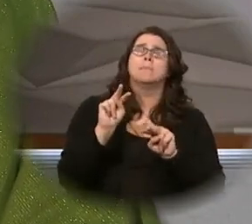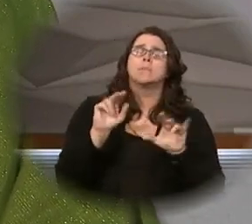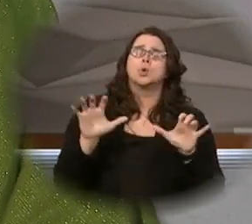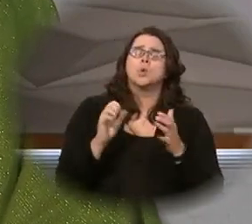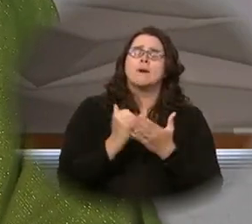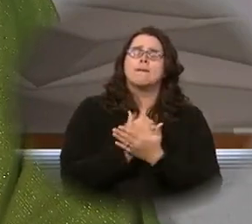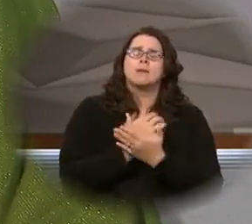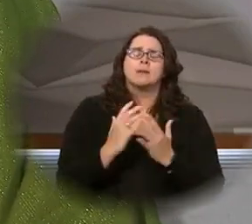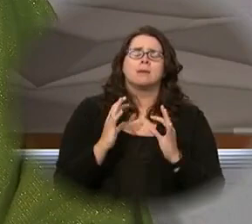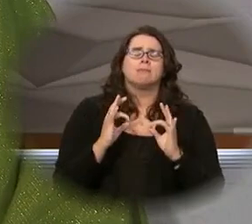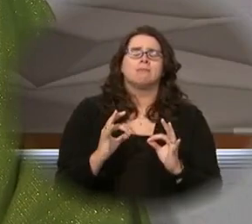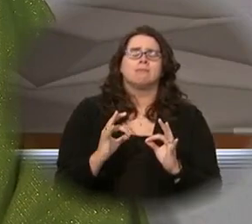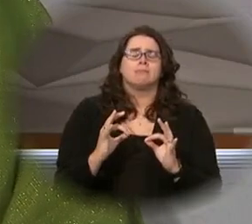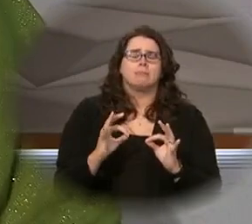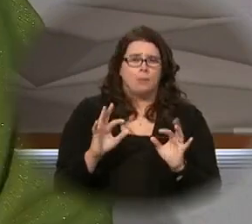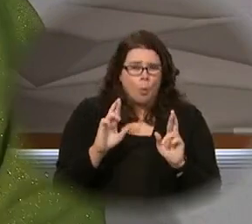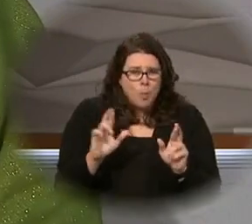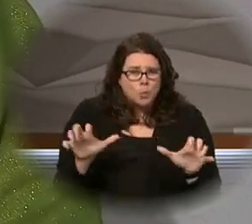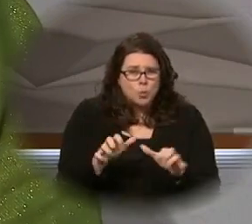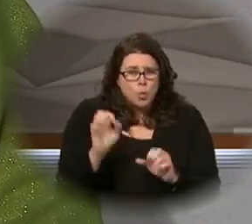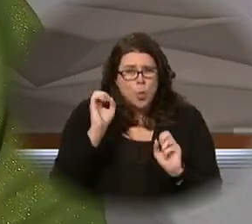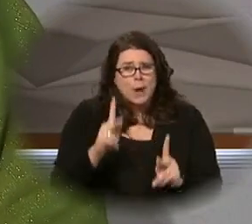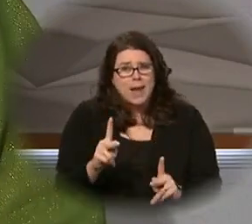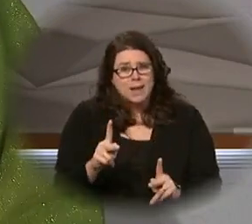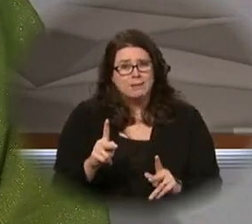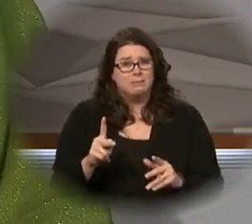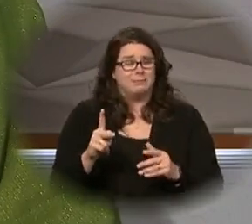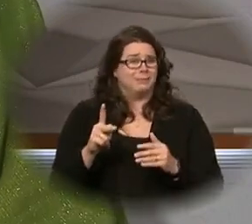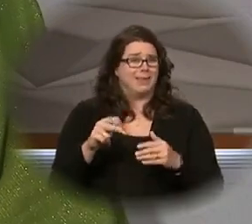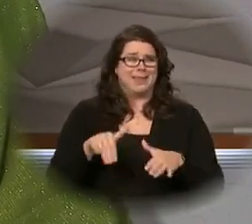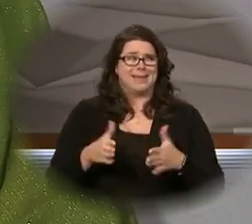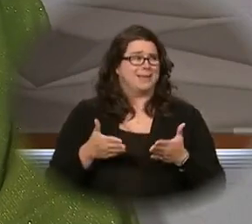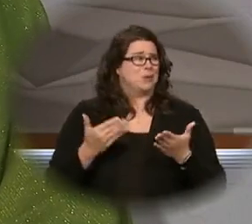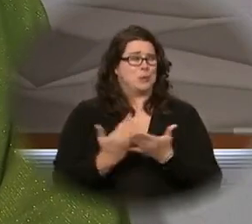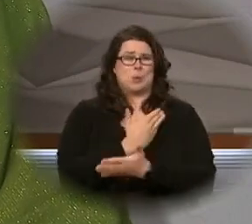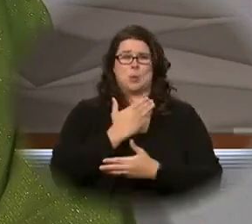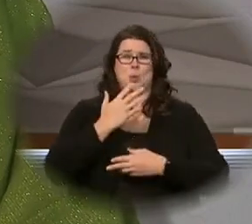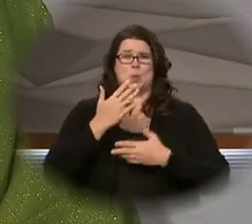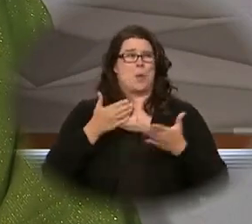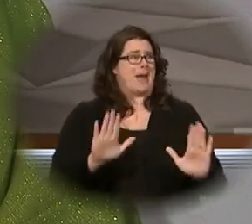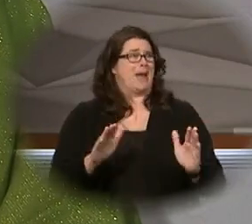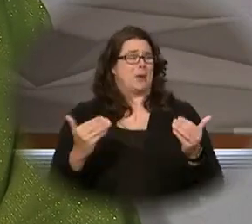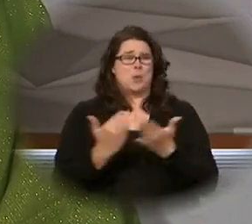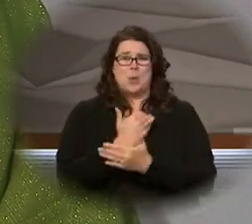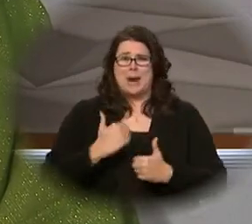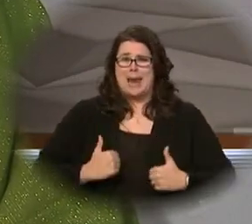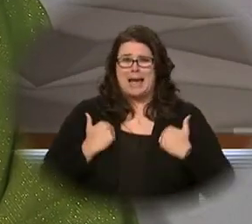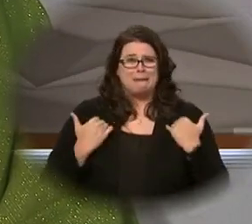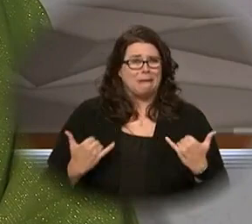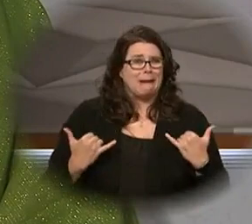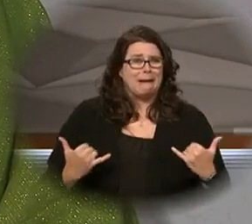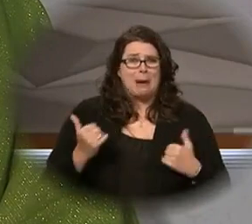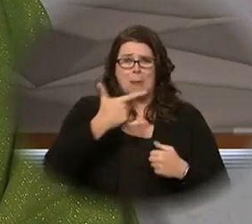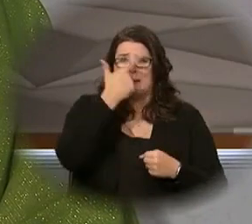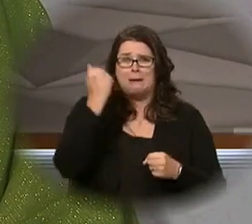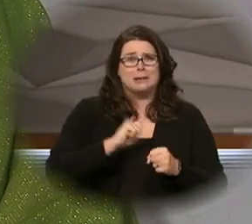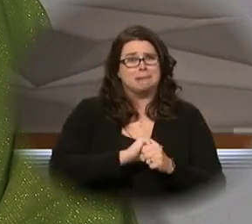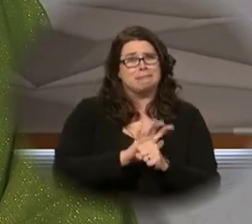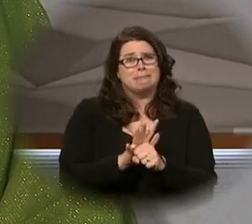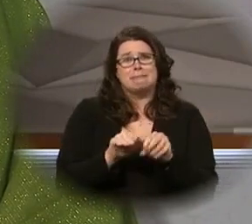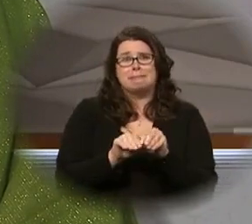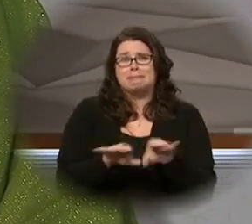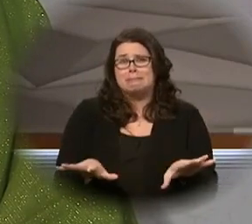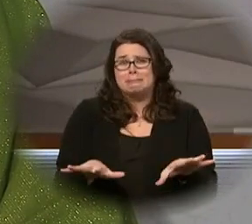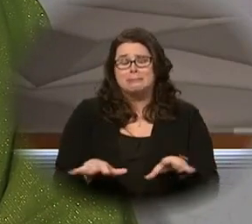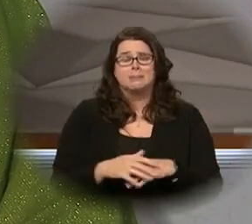all right for all of us in the midst of this whole new way of being because of the pandemic and